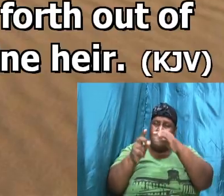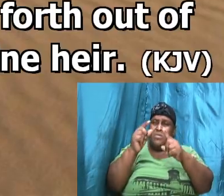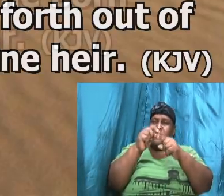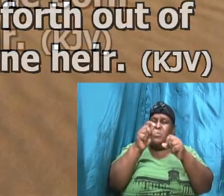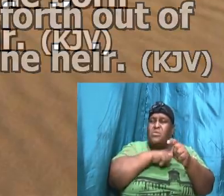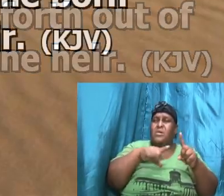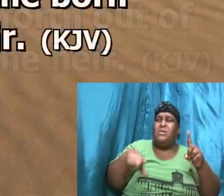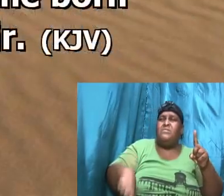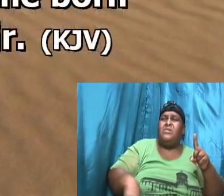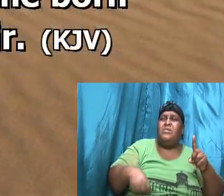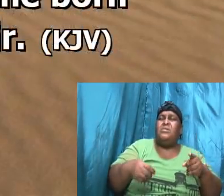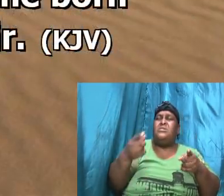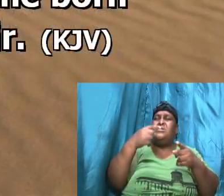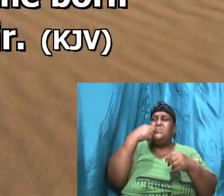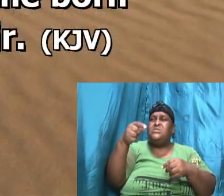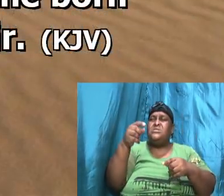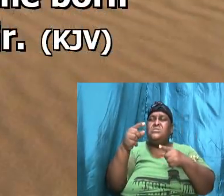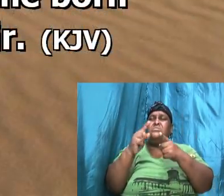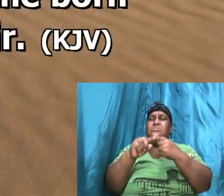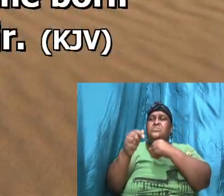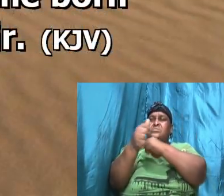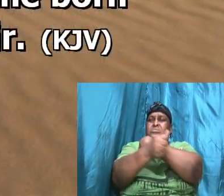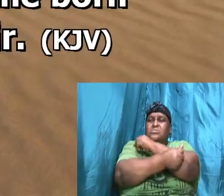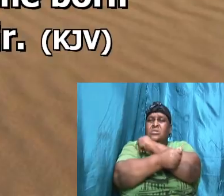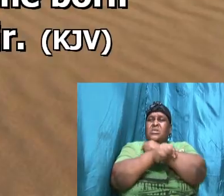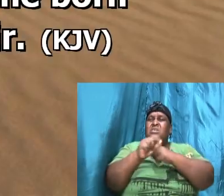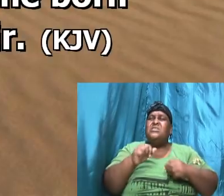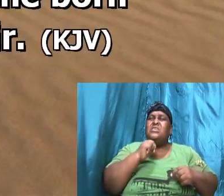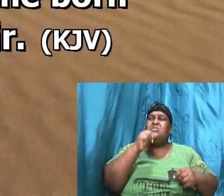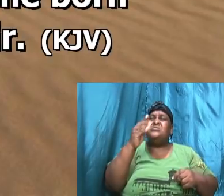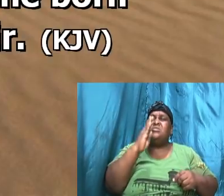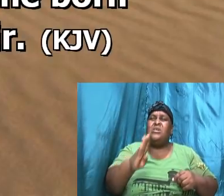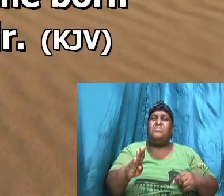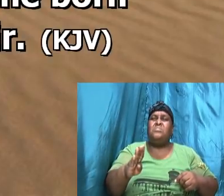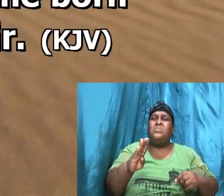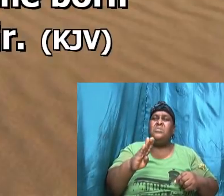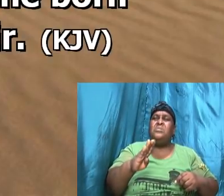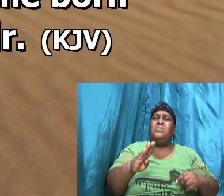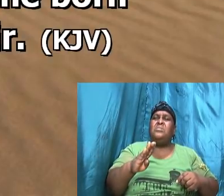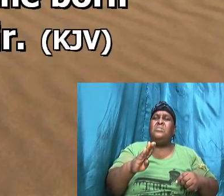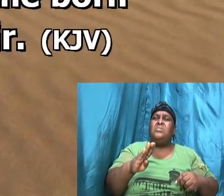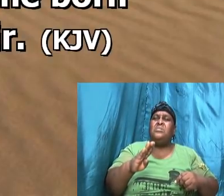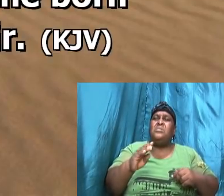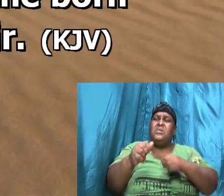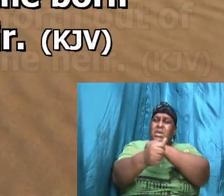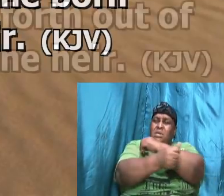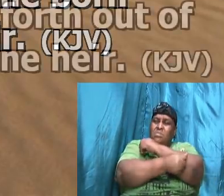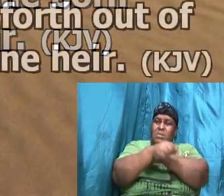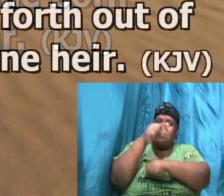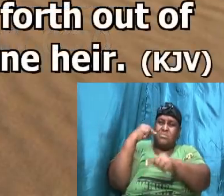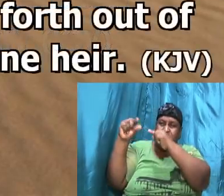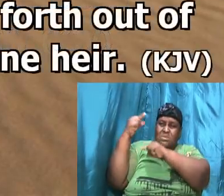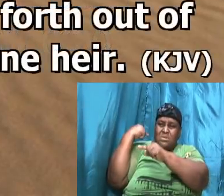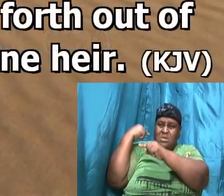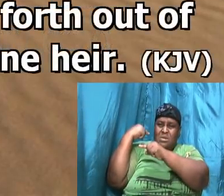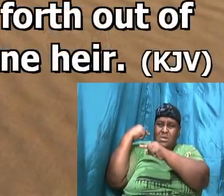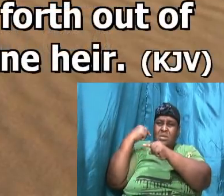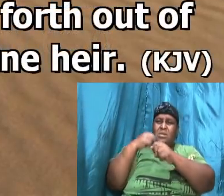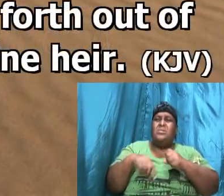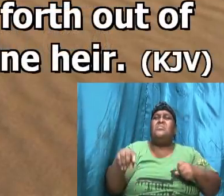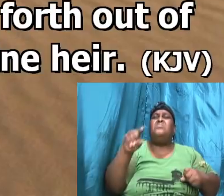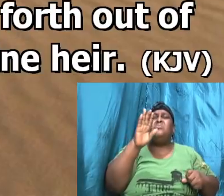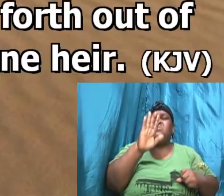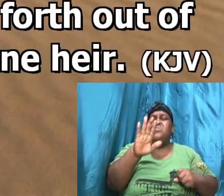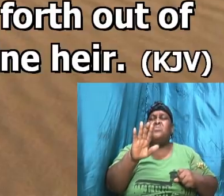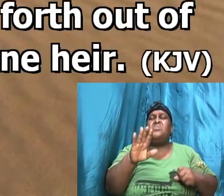Lord came unto him, saying, This shall not be thine hair, but he shall come forth out of